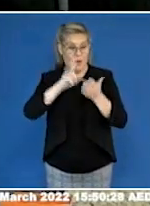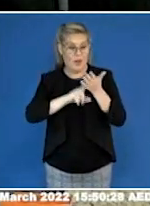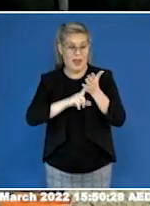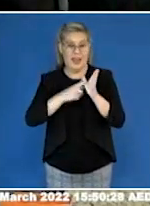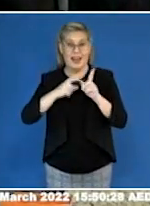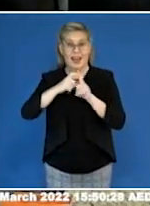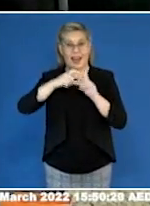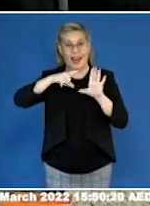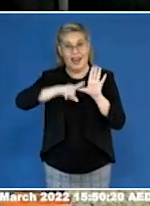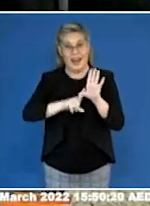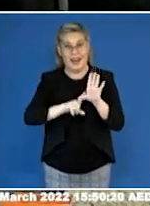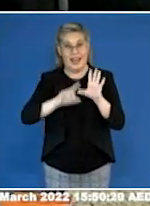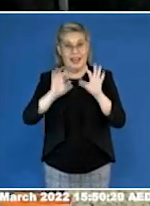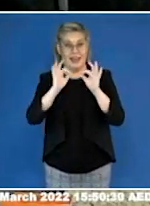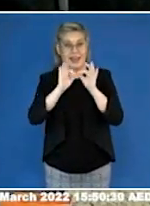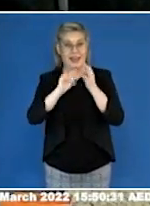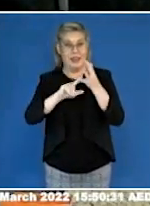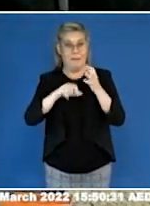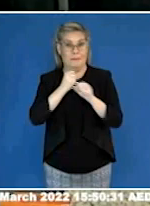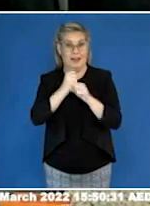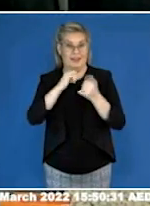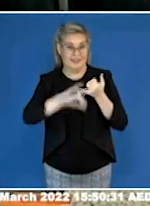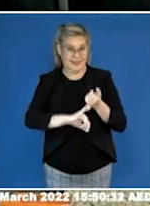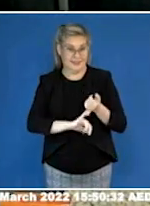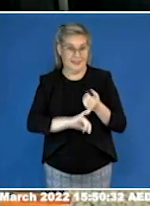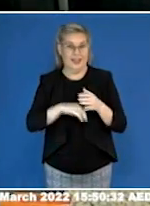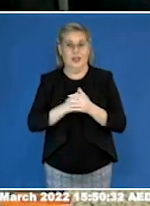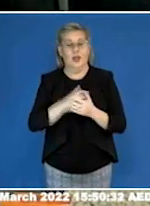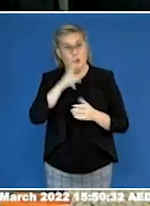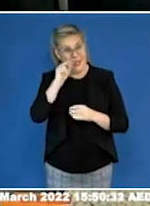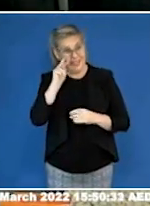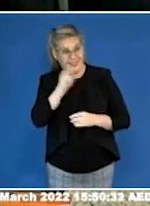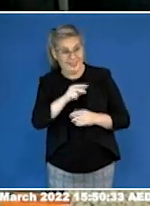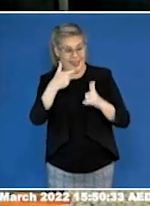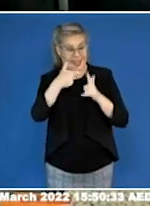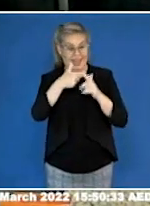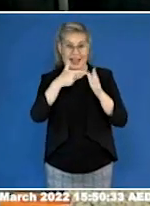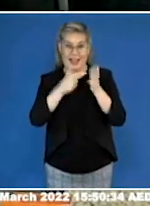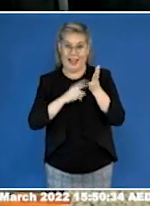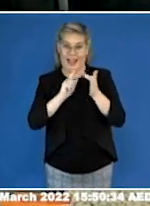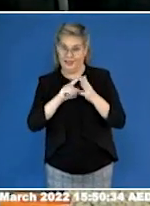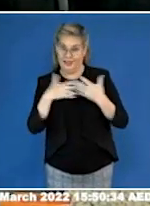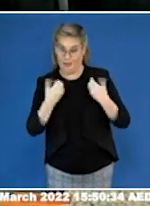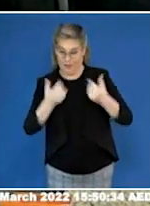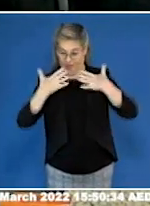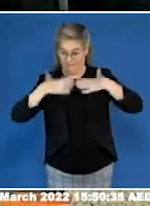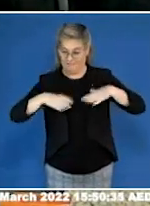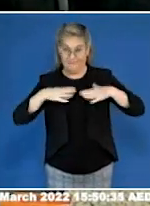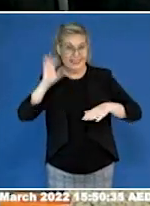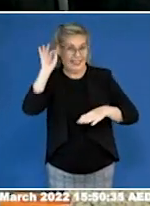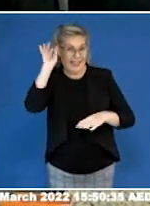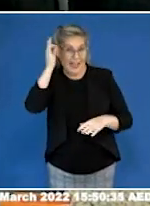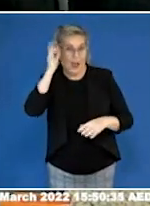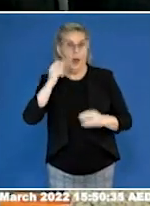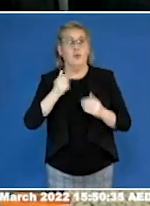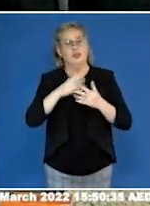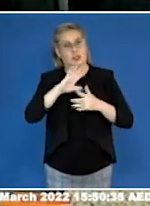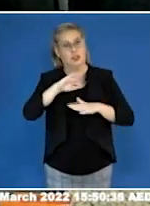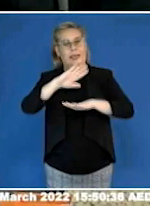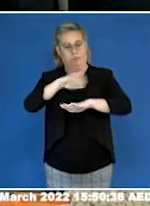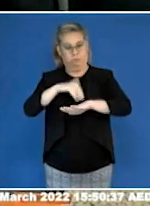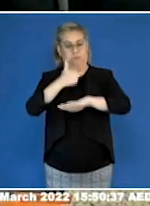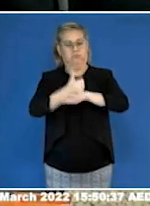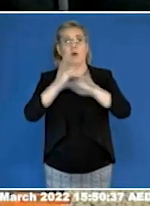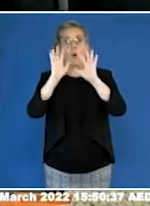Katie Coolis, who is the founder and CEO of Yellow Ladybugs. Katie has made